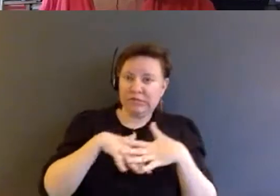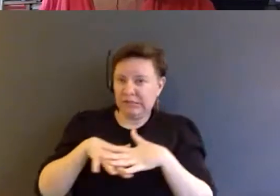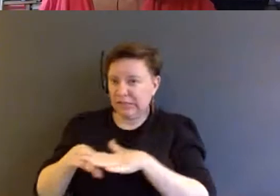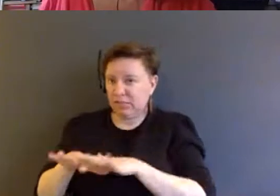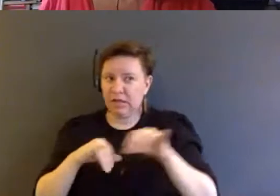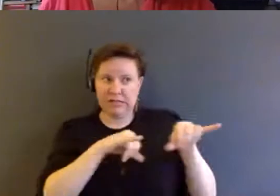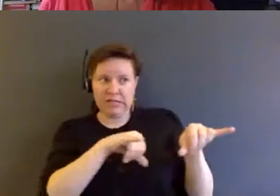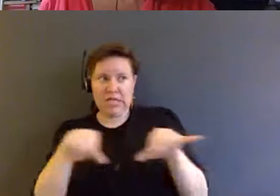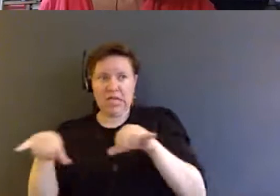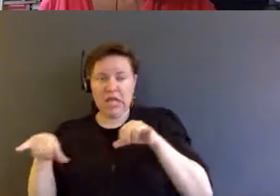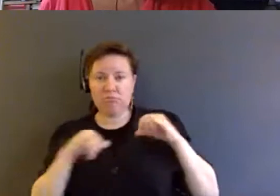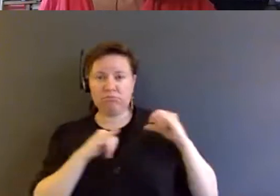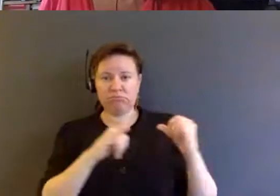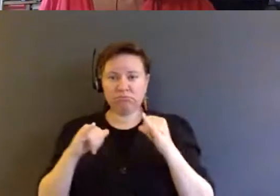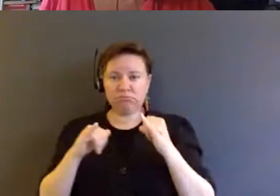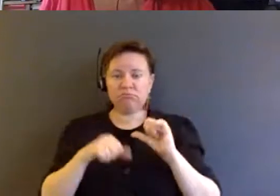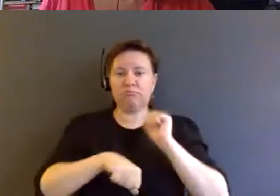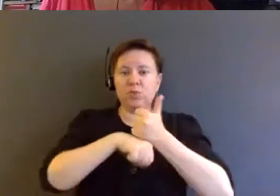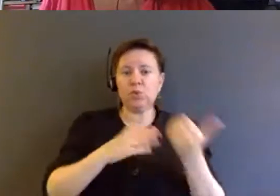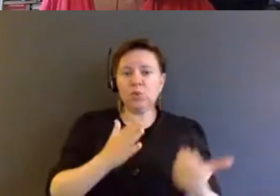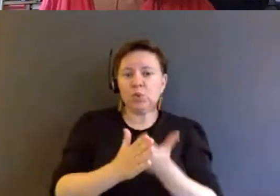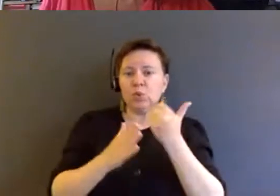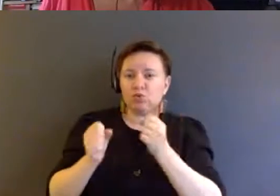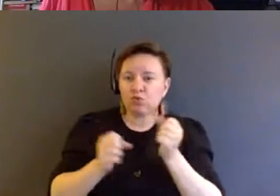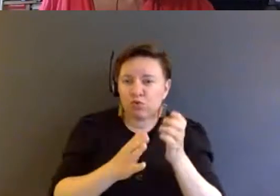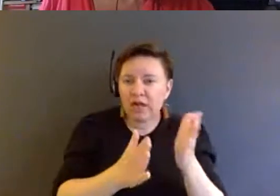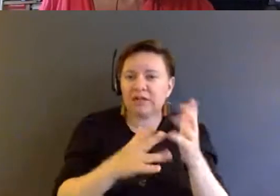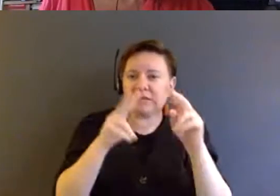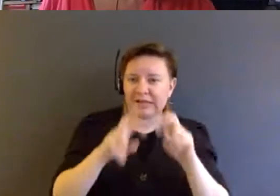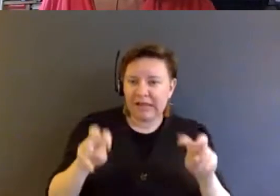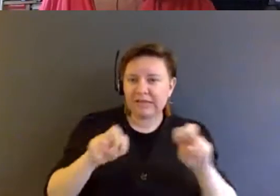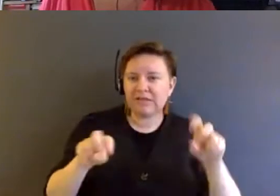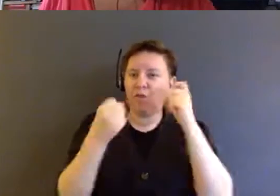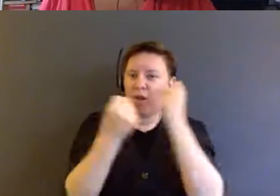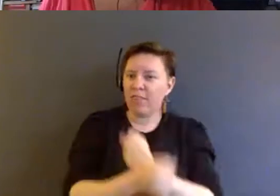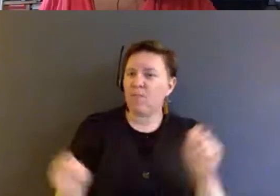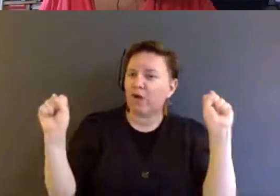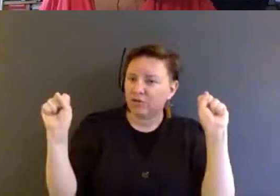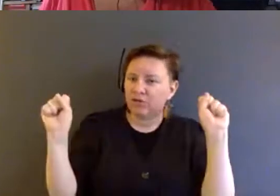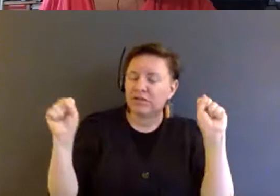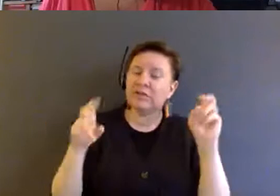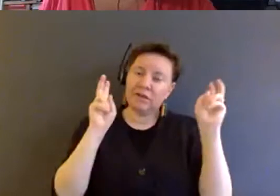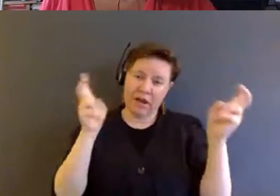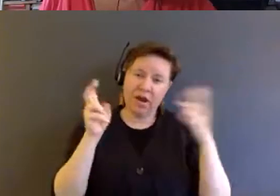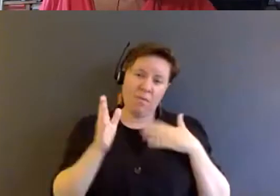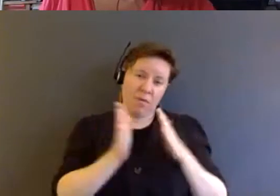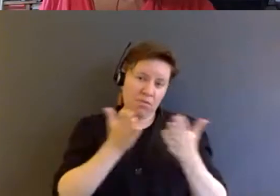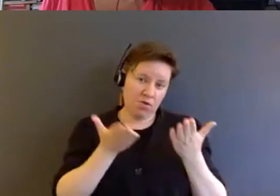are also bringing new forms, strategies, and analysis for liberation. As the title of the book suggests,